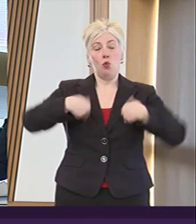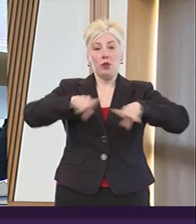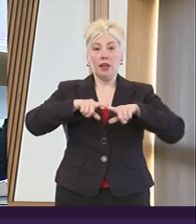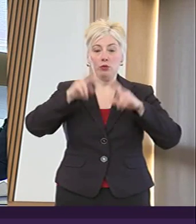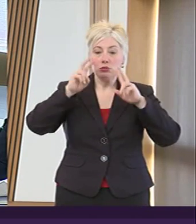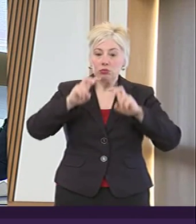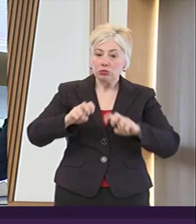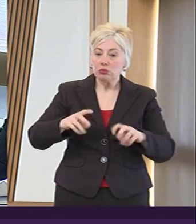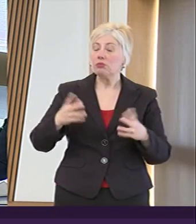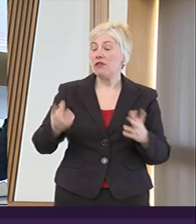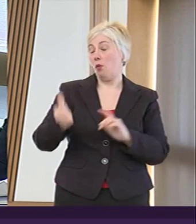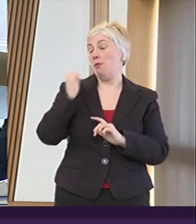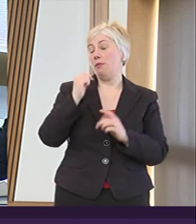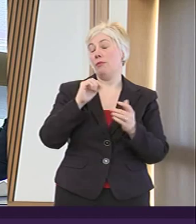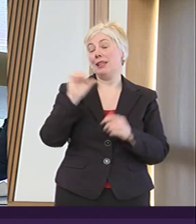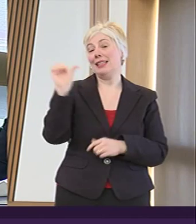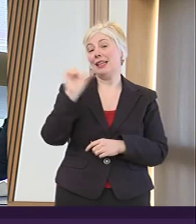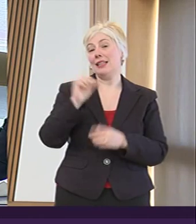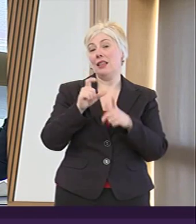16th of December last year